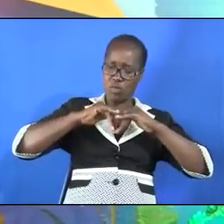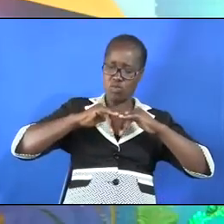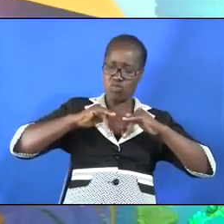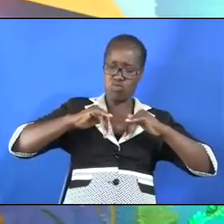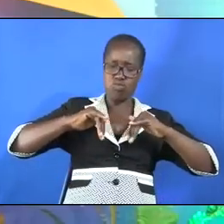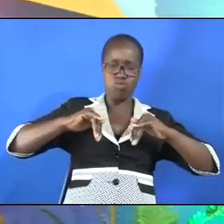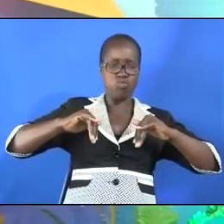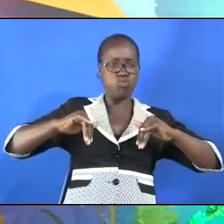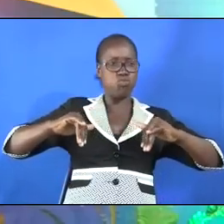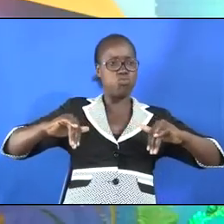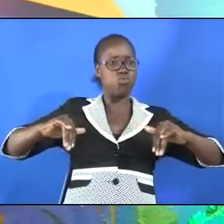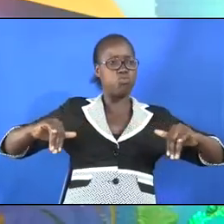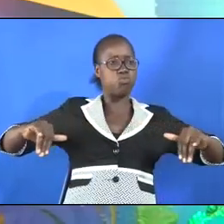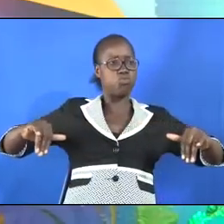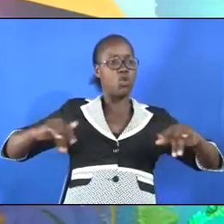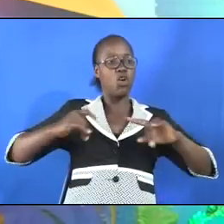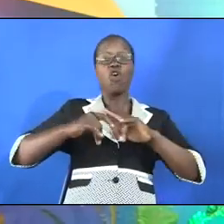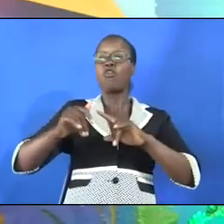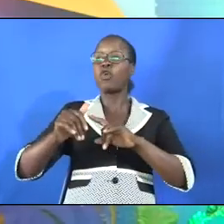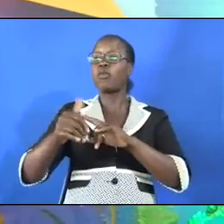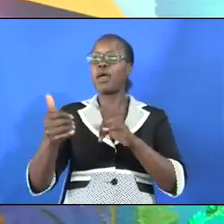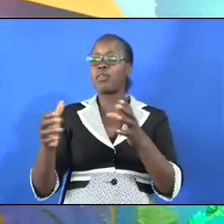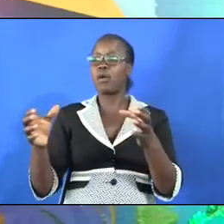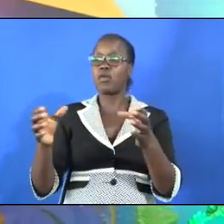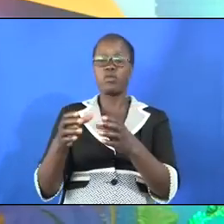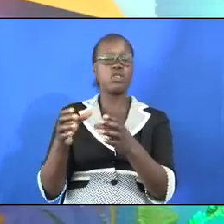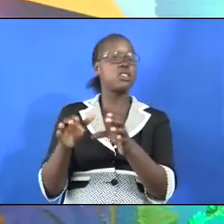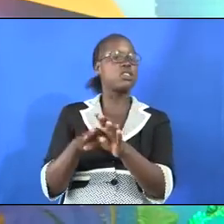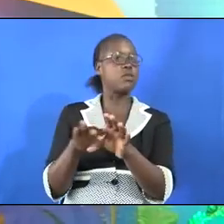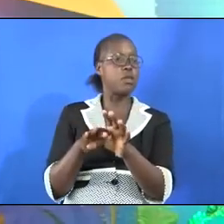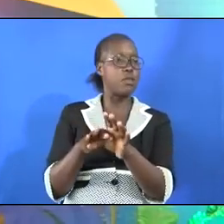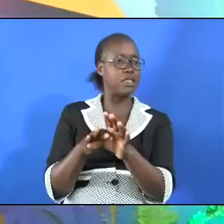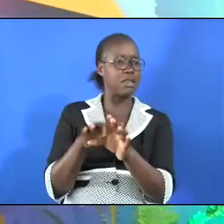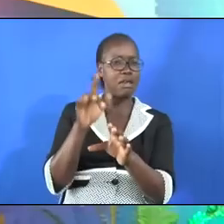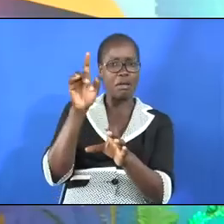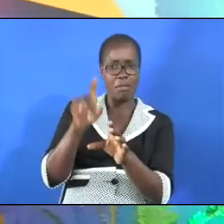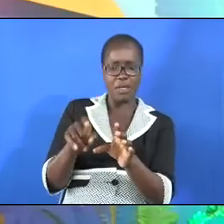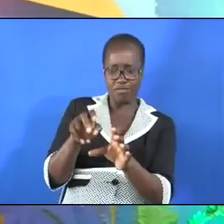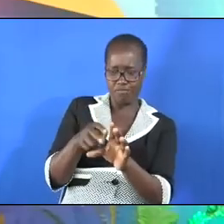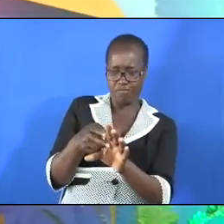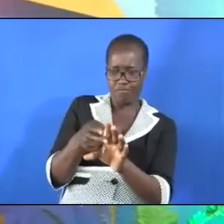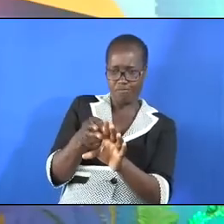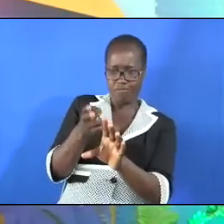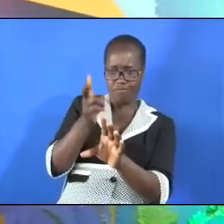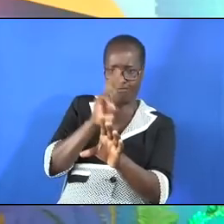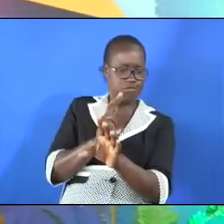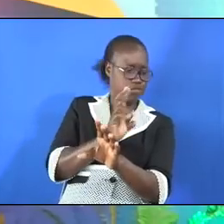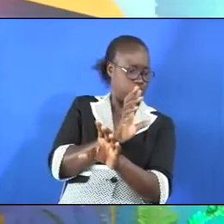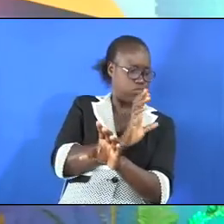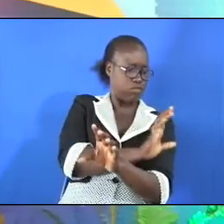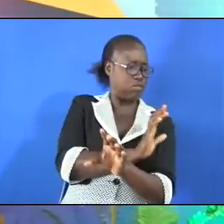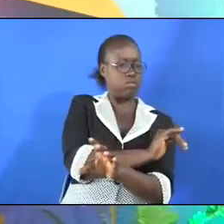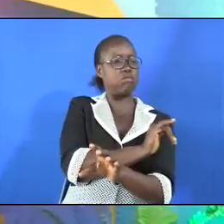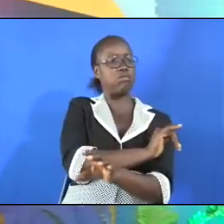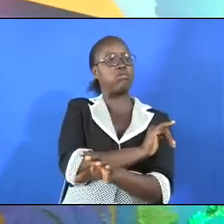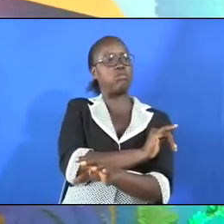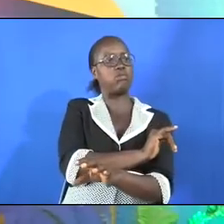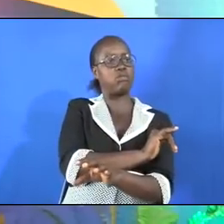isolated from the rest of the community. This to be put in quarantine.